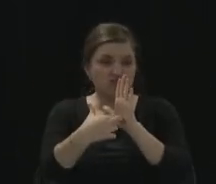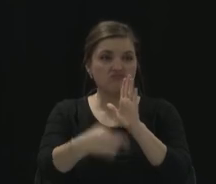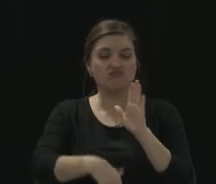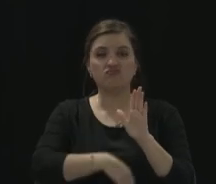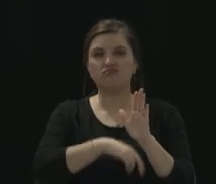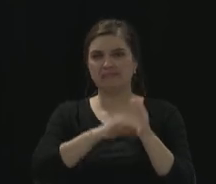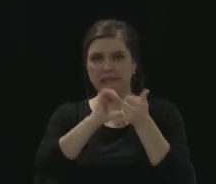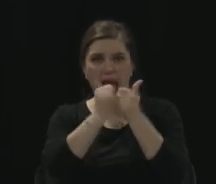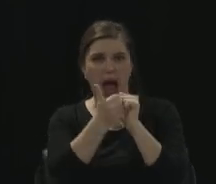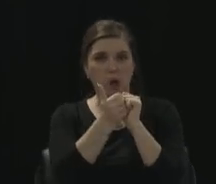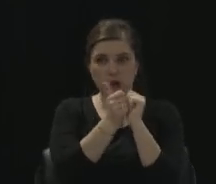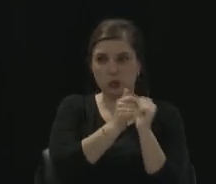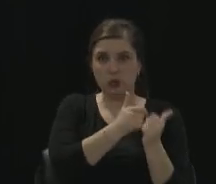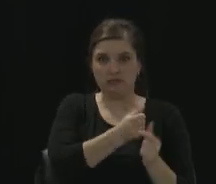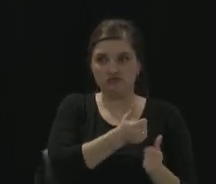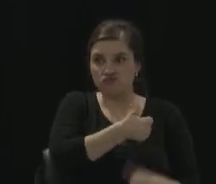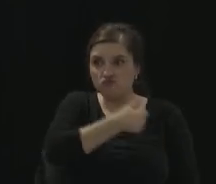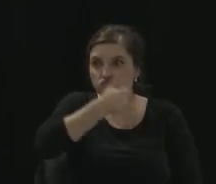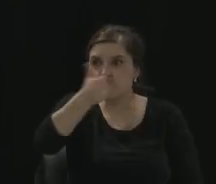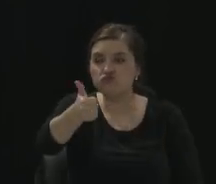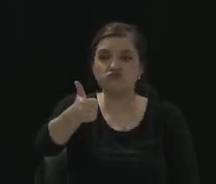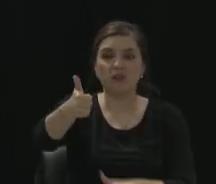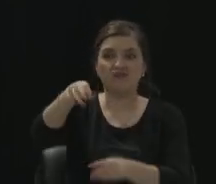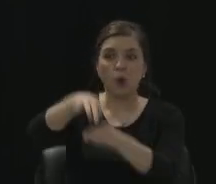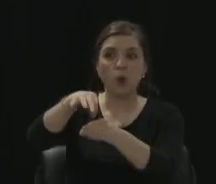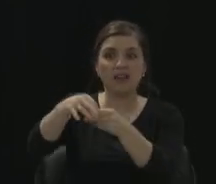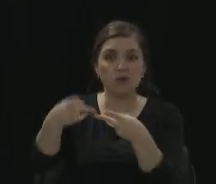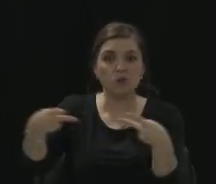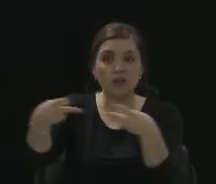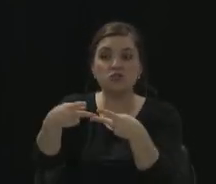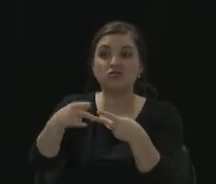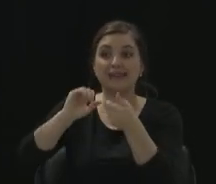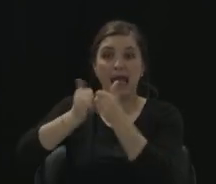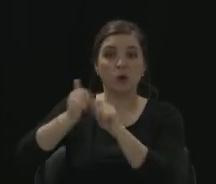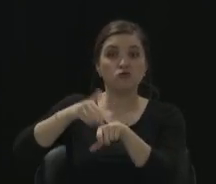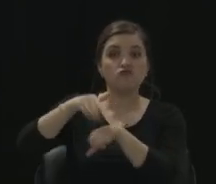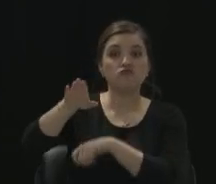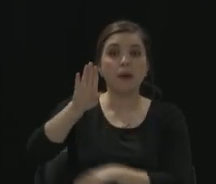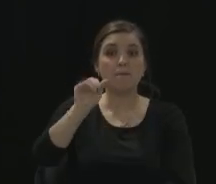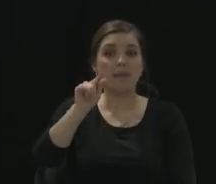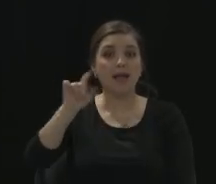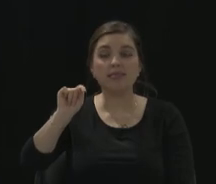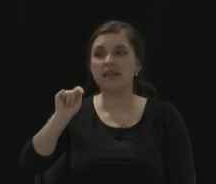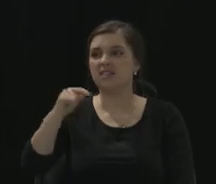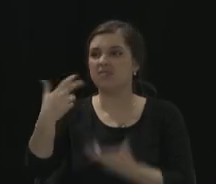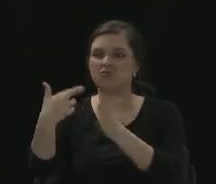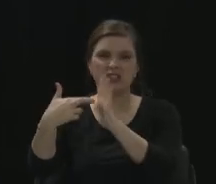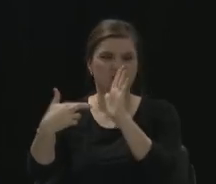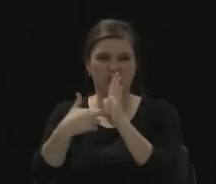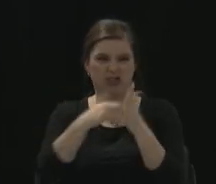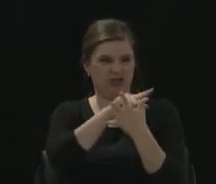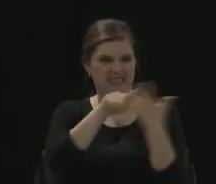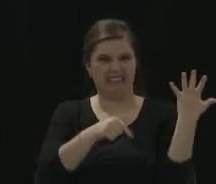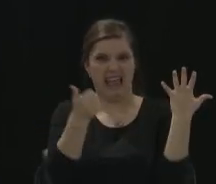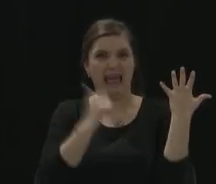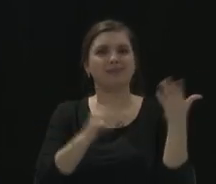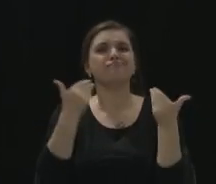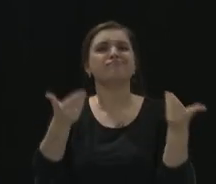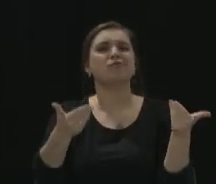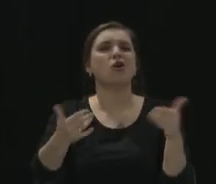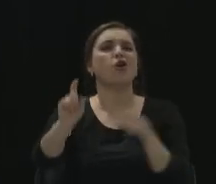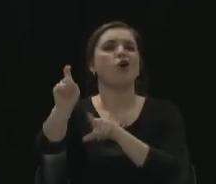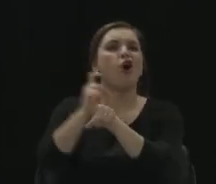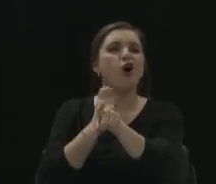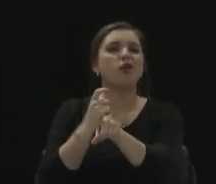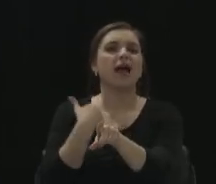a polling location, how to cast a ballot or how to get registered, please give us a call. We've got a great staff willing